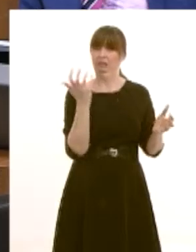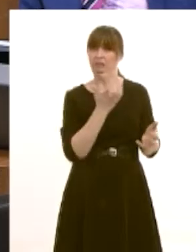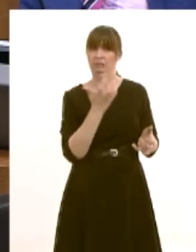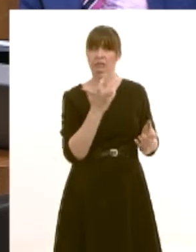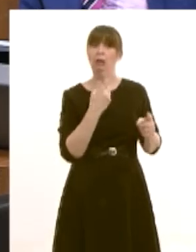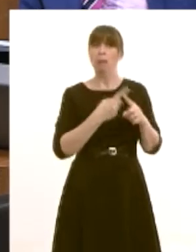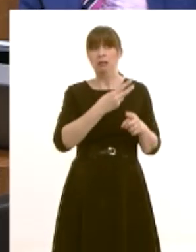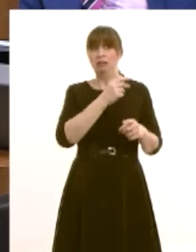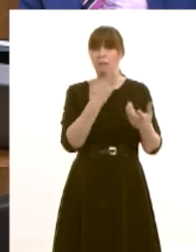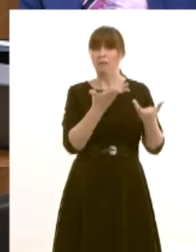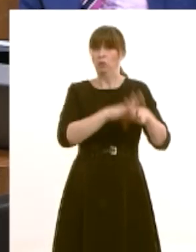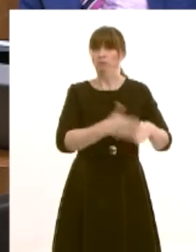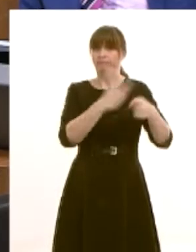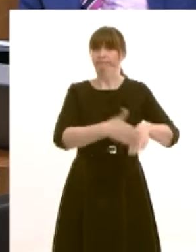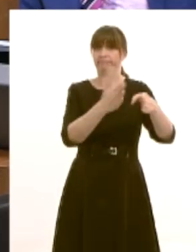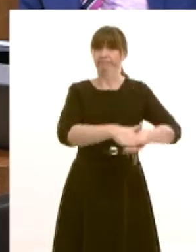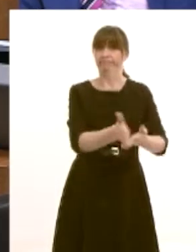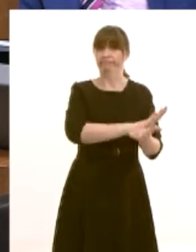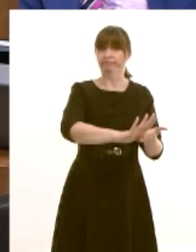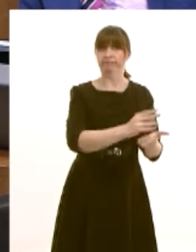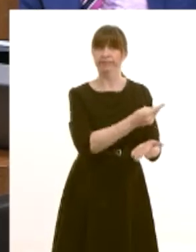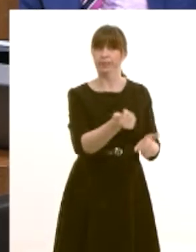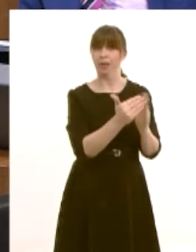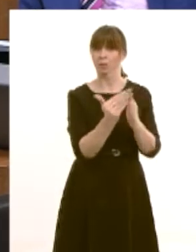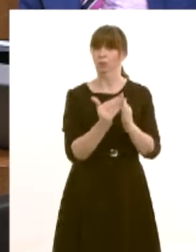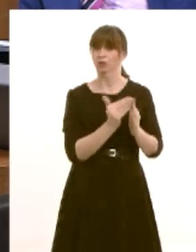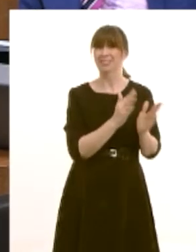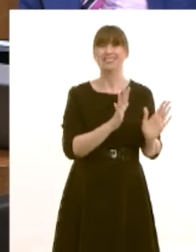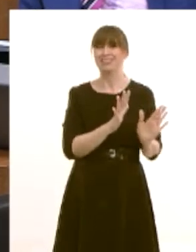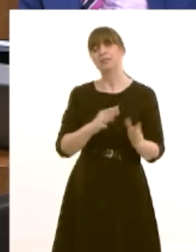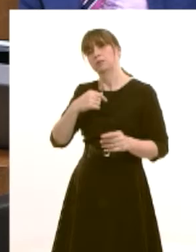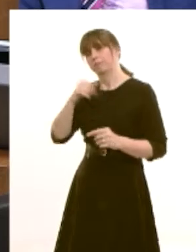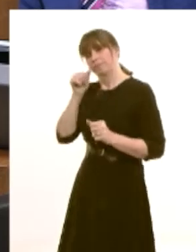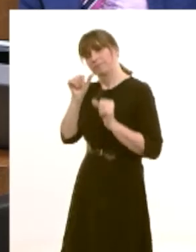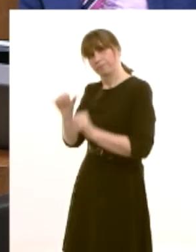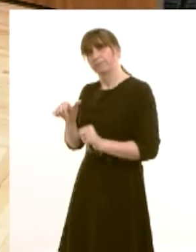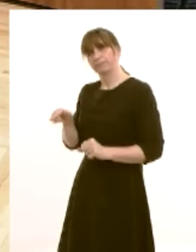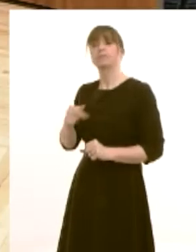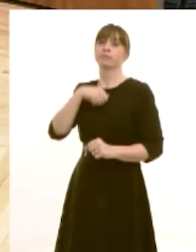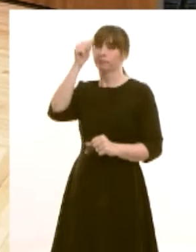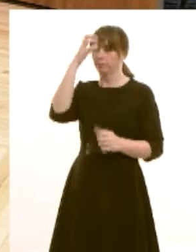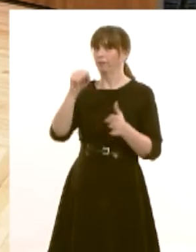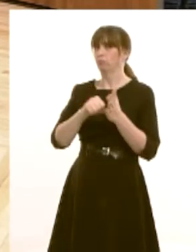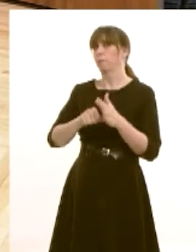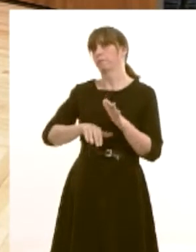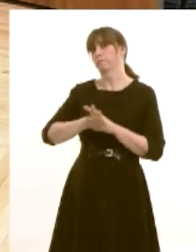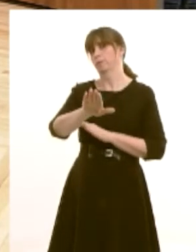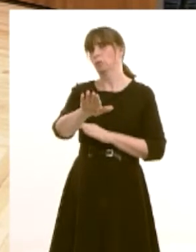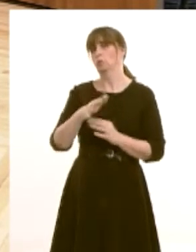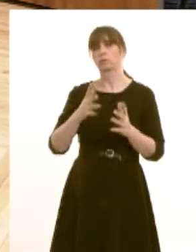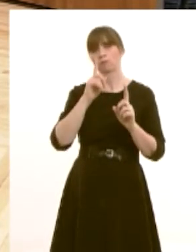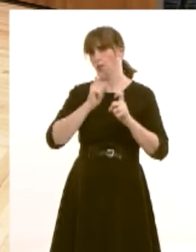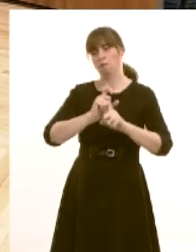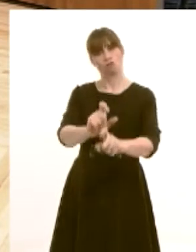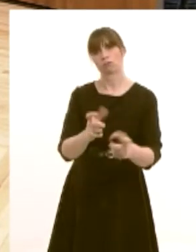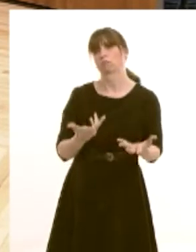no easy way to resolve the problem there is no cheap way to resolve the problem but we do know the problem needs to be resolved thank you for that answer first